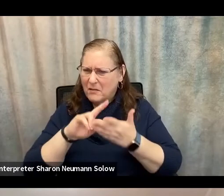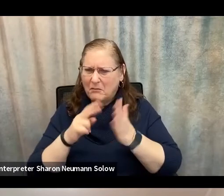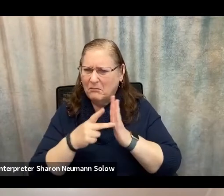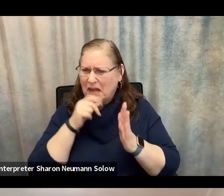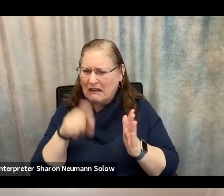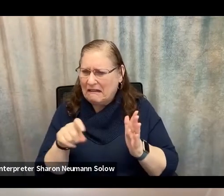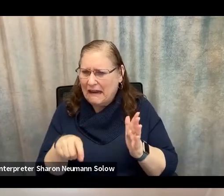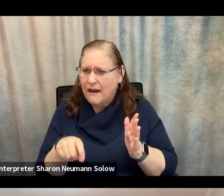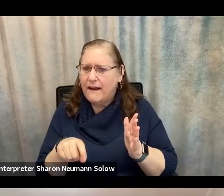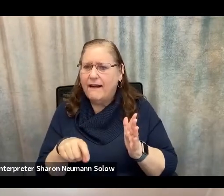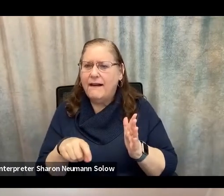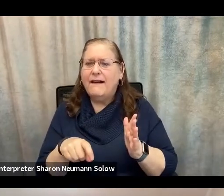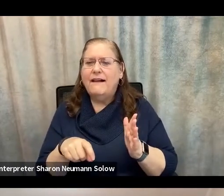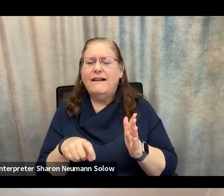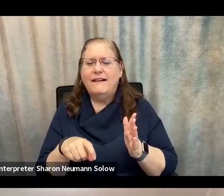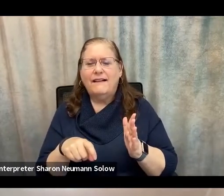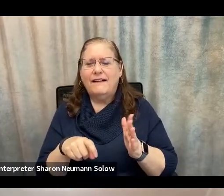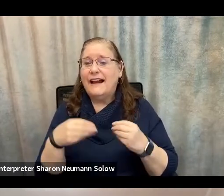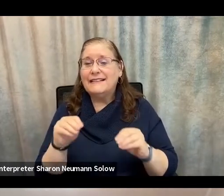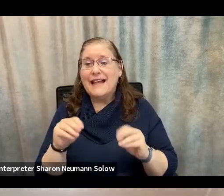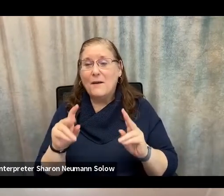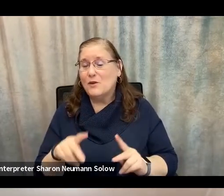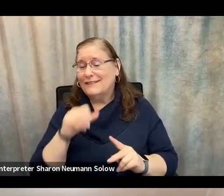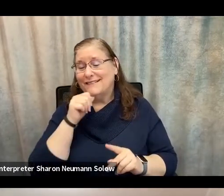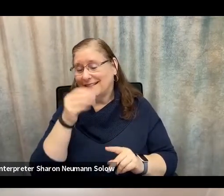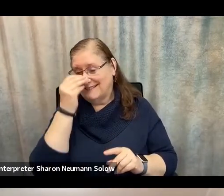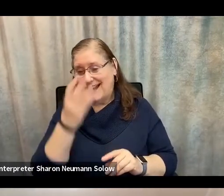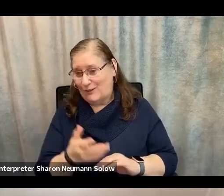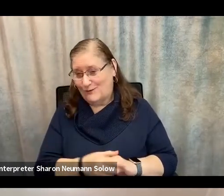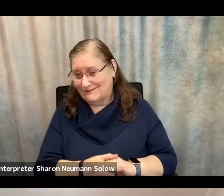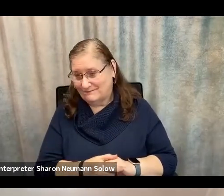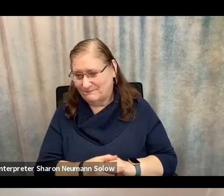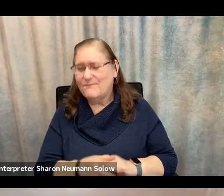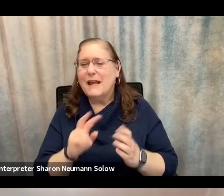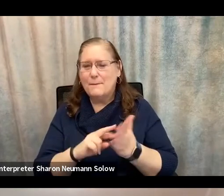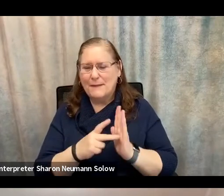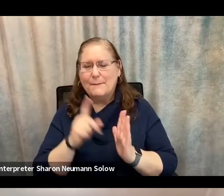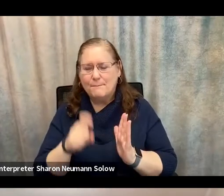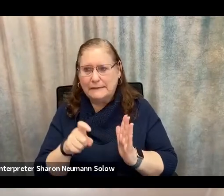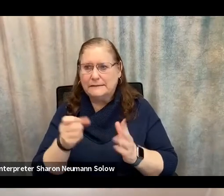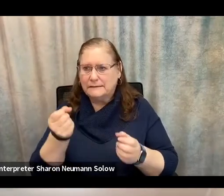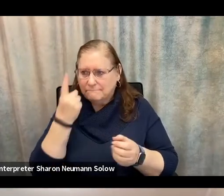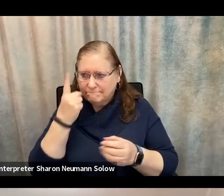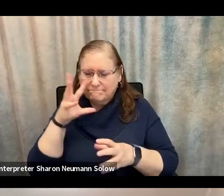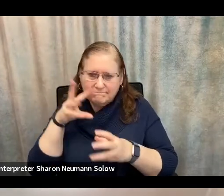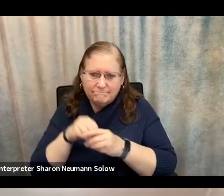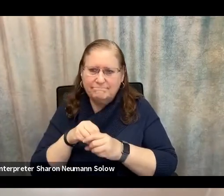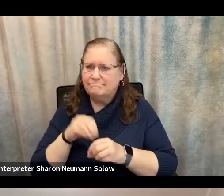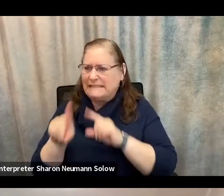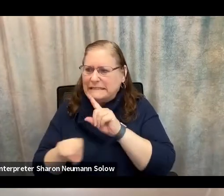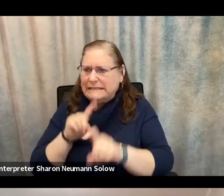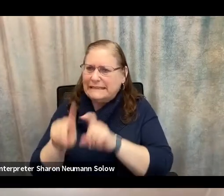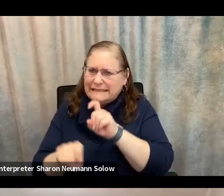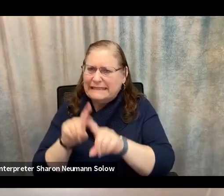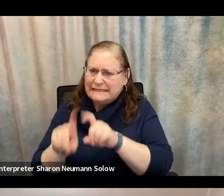that that salesperson is not going to tell you about. So it's really being informed, asking a lot of questions. Don't be shy about